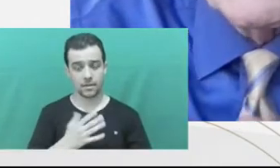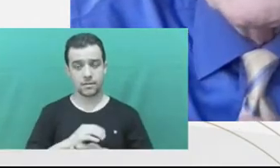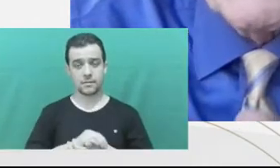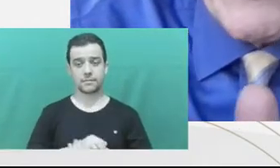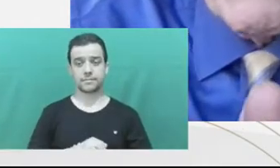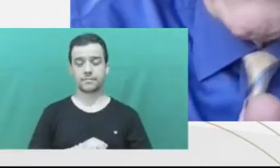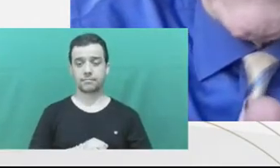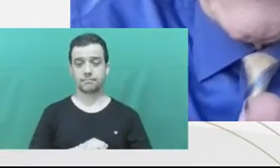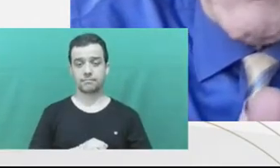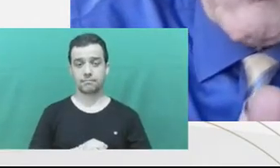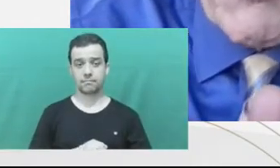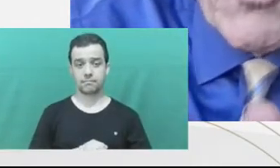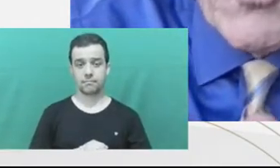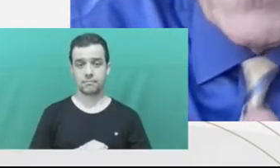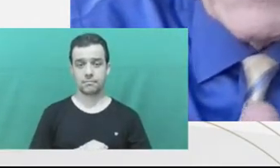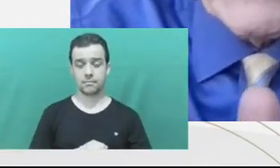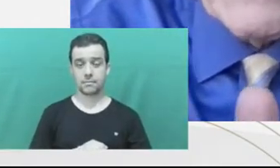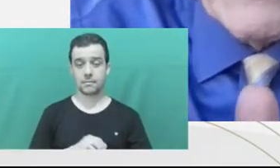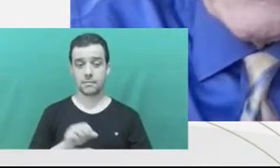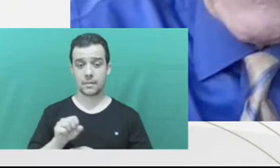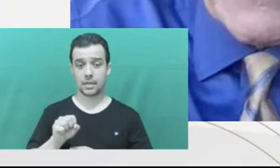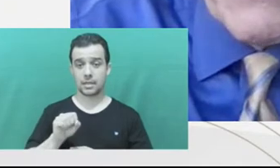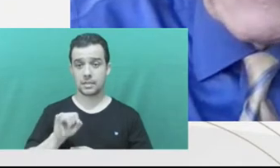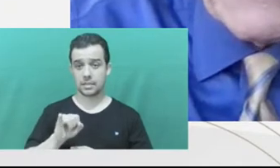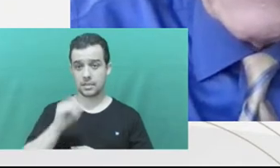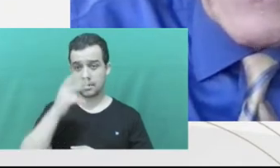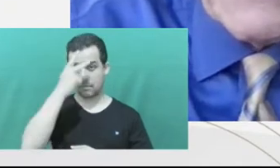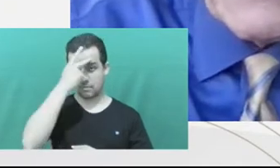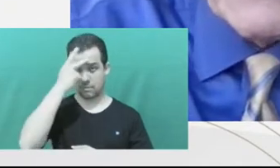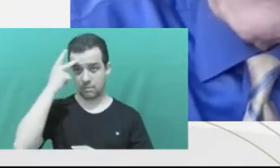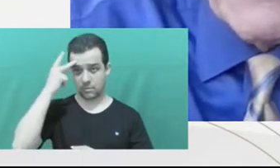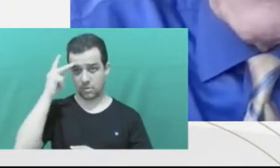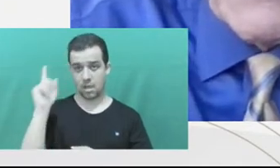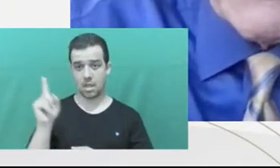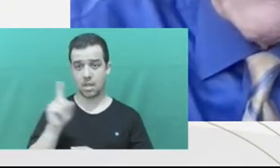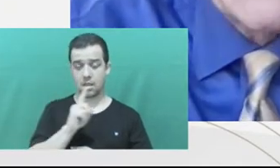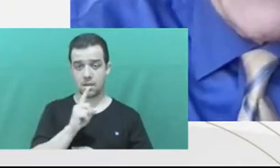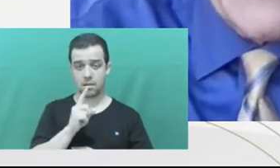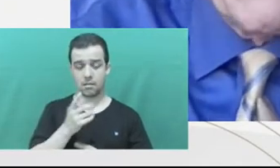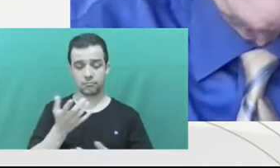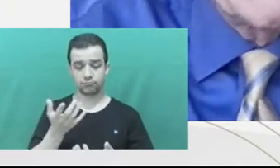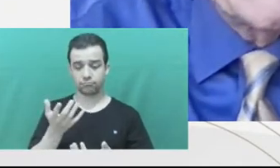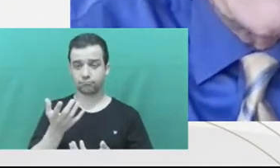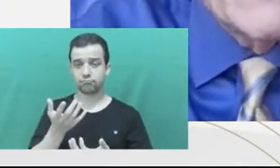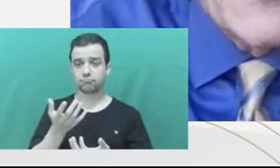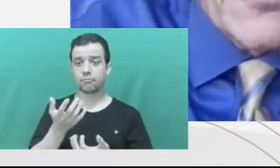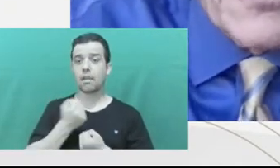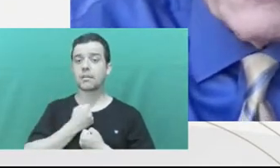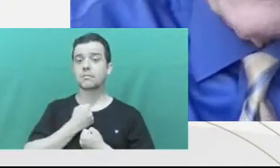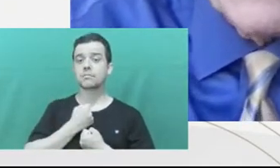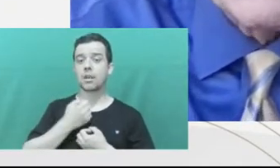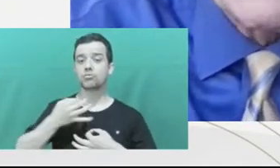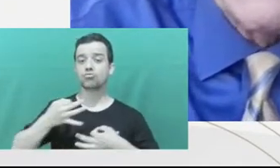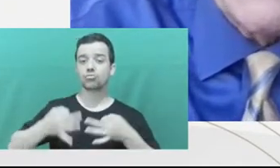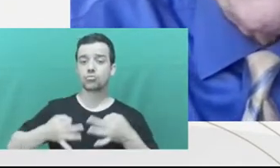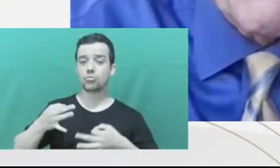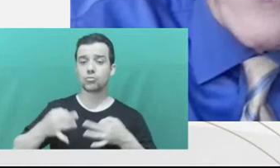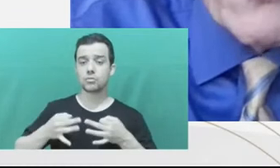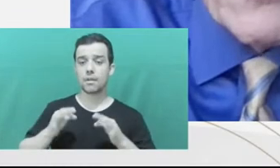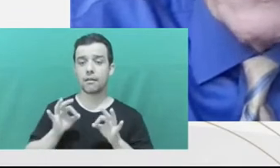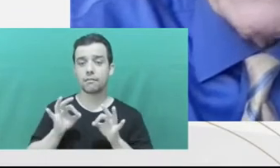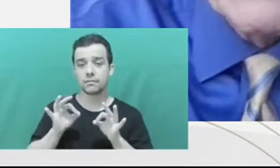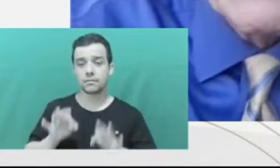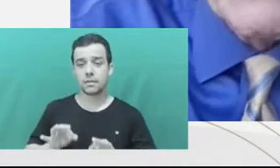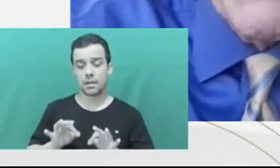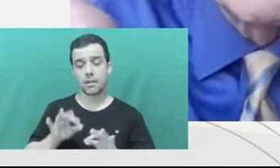defendant who goes to trial loses, and then is sentenced, gets an additional sentence, a